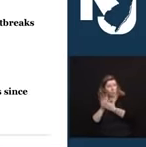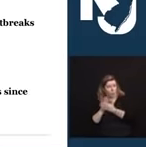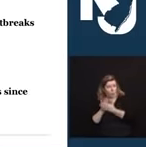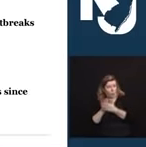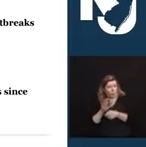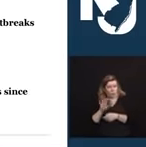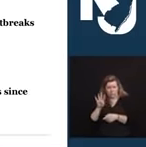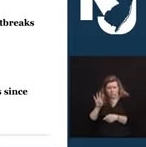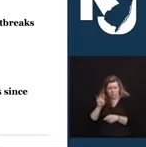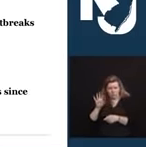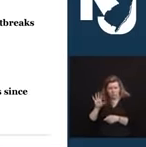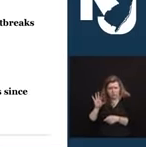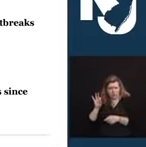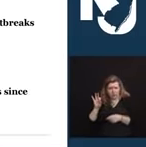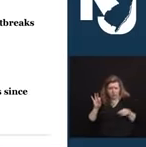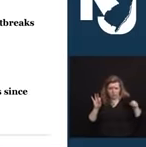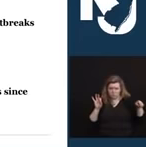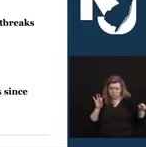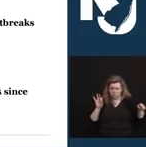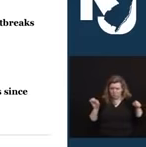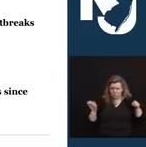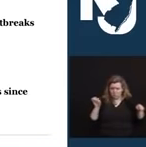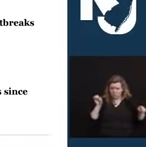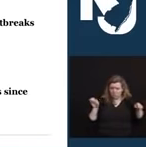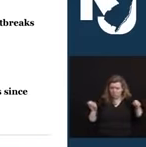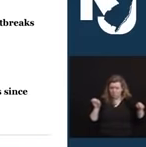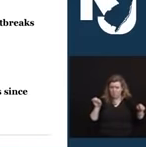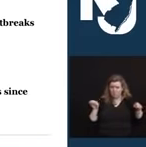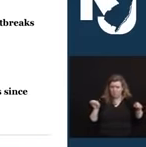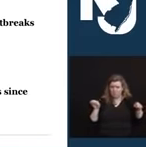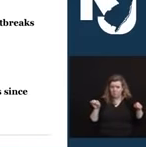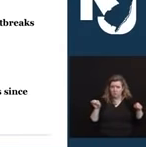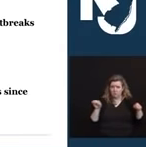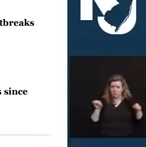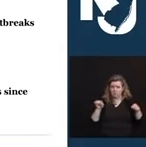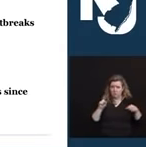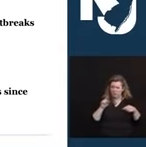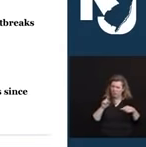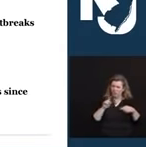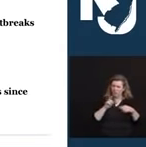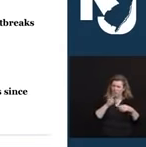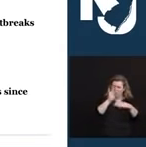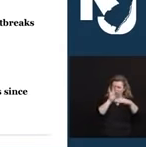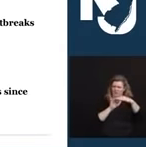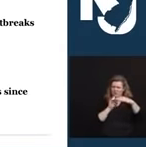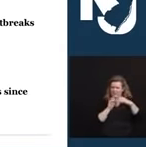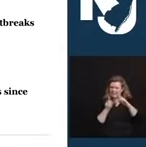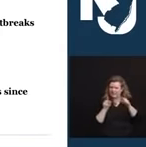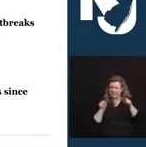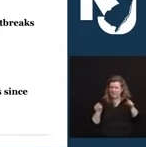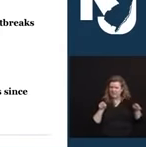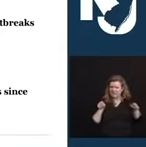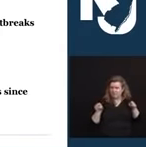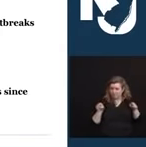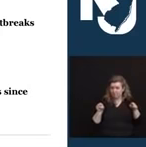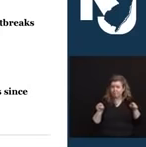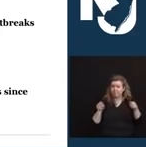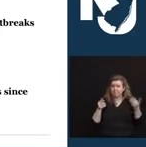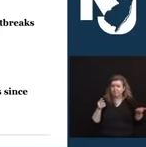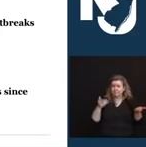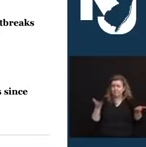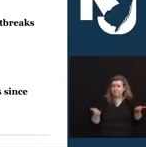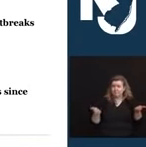reality. It's a fraction of 1%. Again, I'd make two other comments. Number one, there is transmission